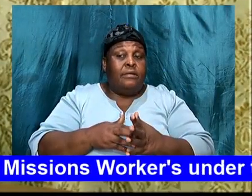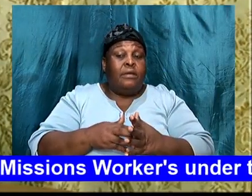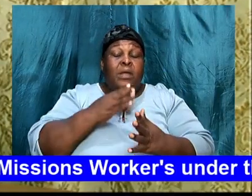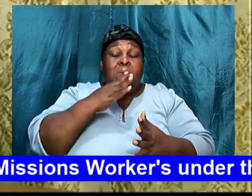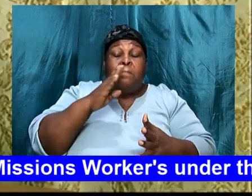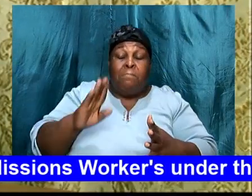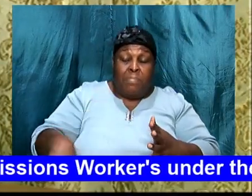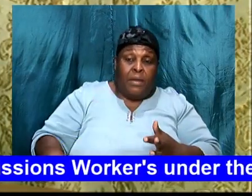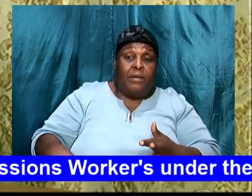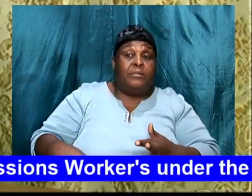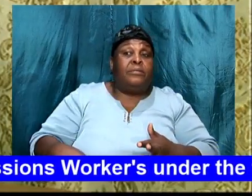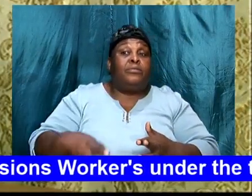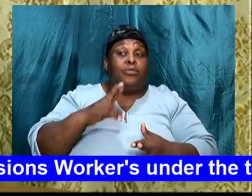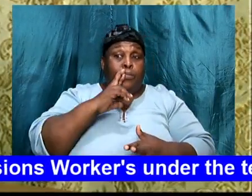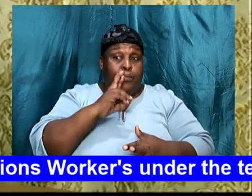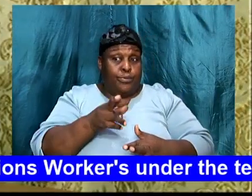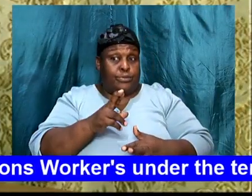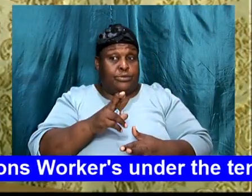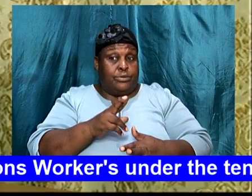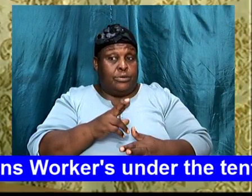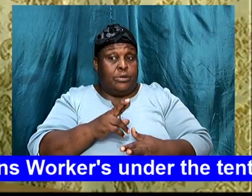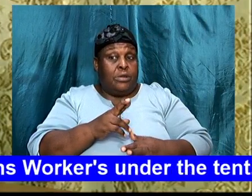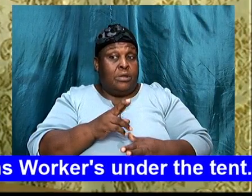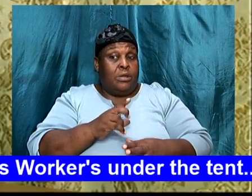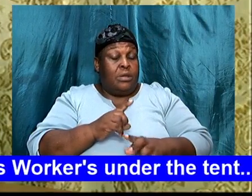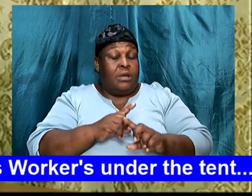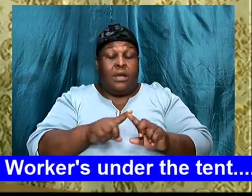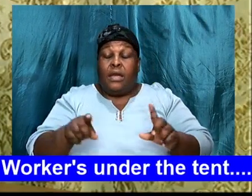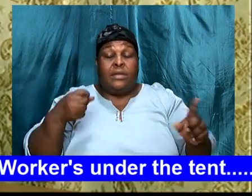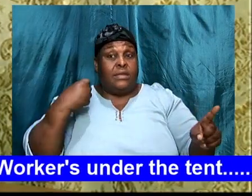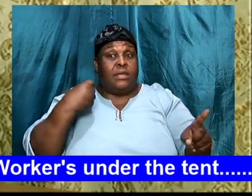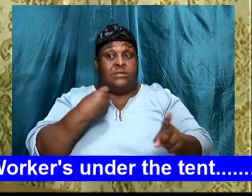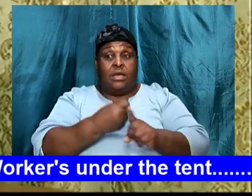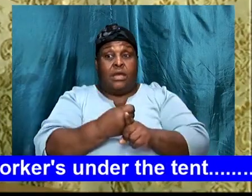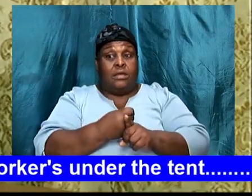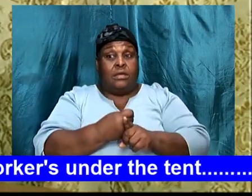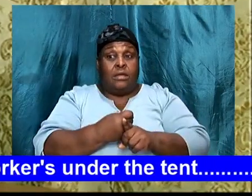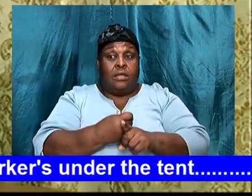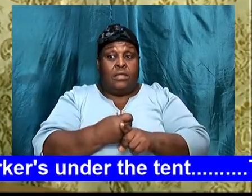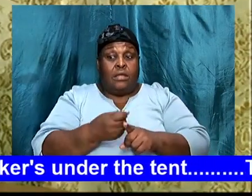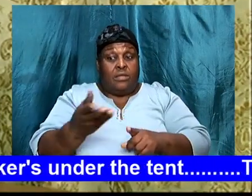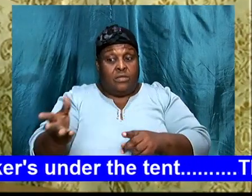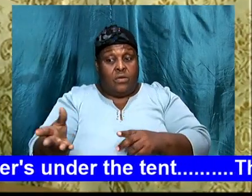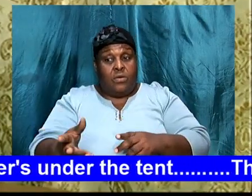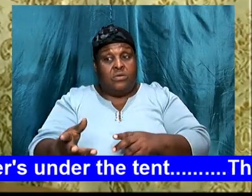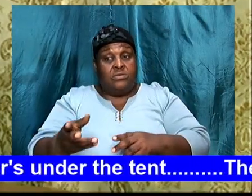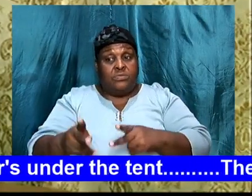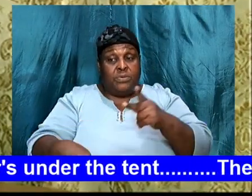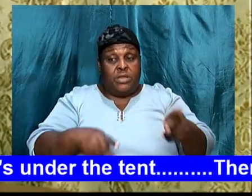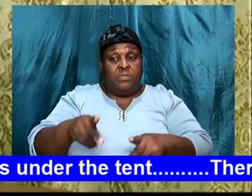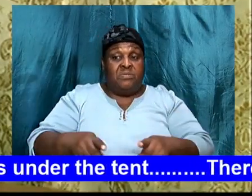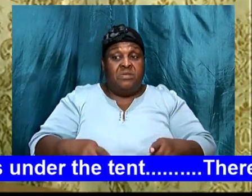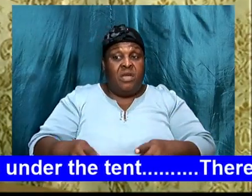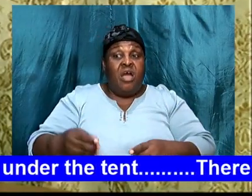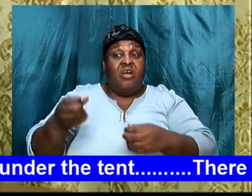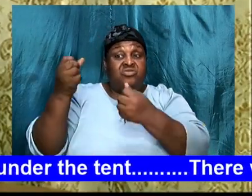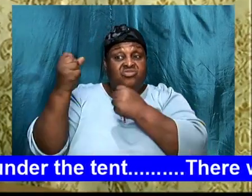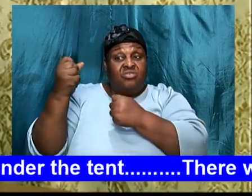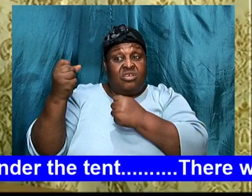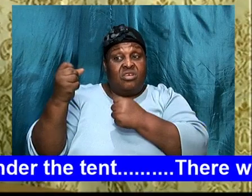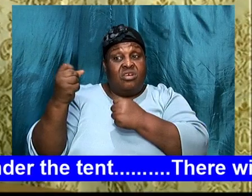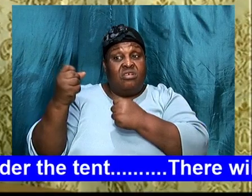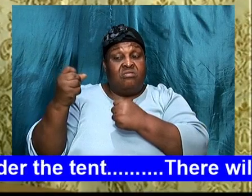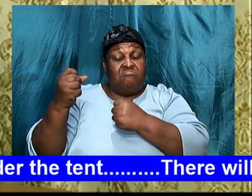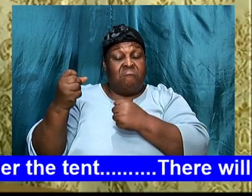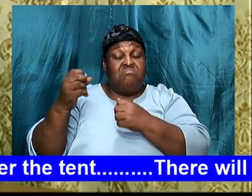report, we can't, attack those people, they are stronger, than we are, all the people, we